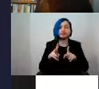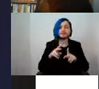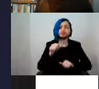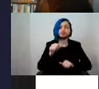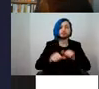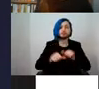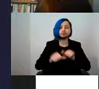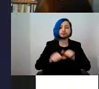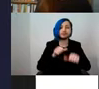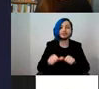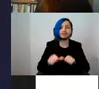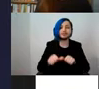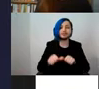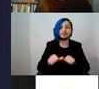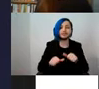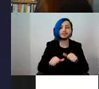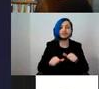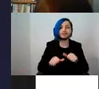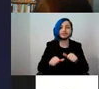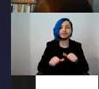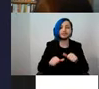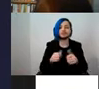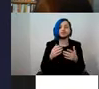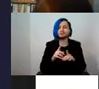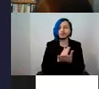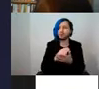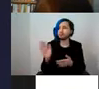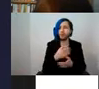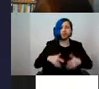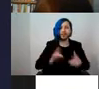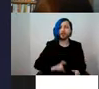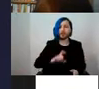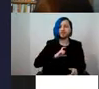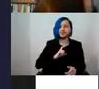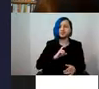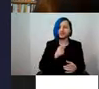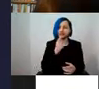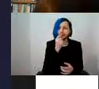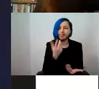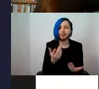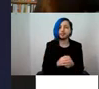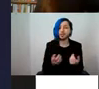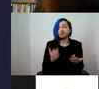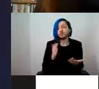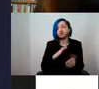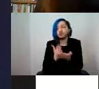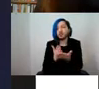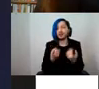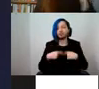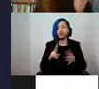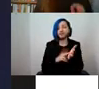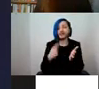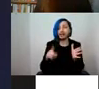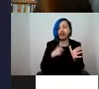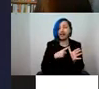and to build confidence and capacity across the sector. Essentially, we have been working at the V&A to try and collect digital